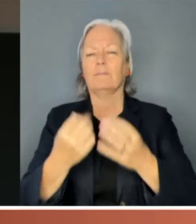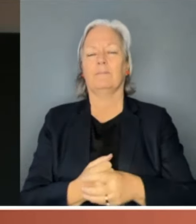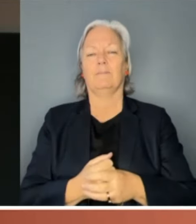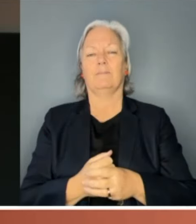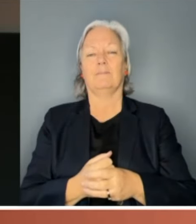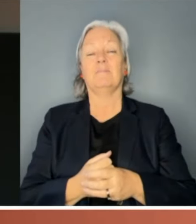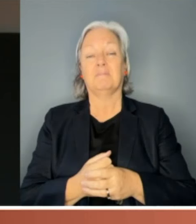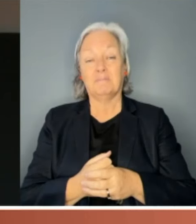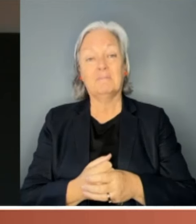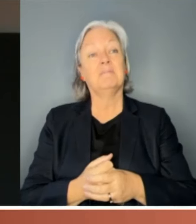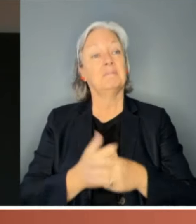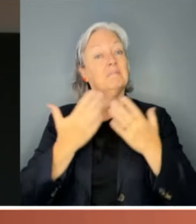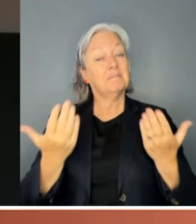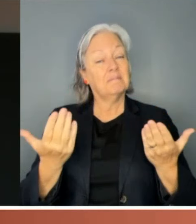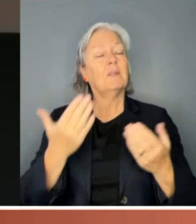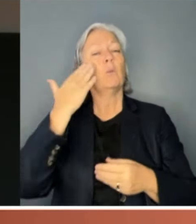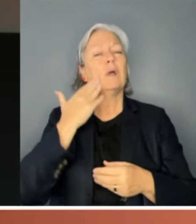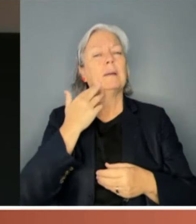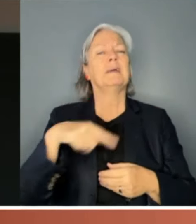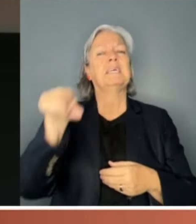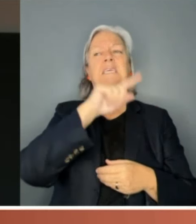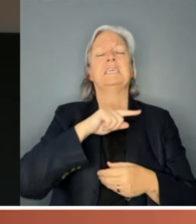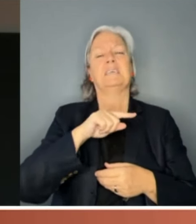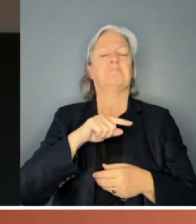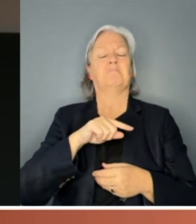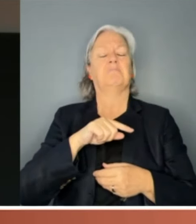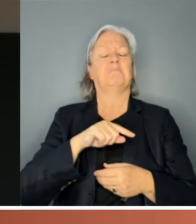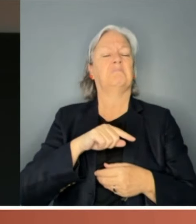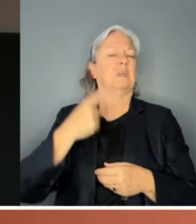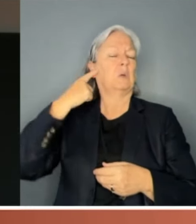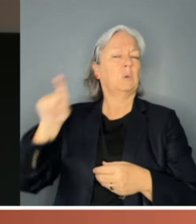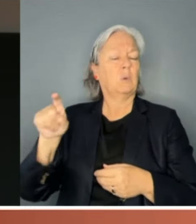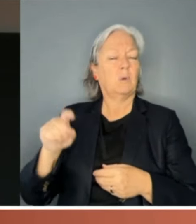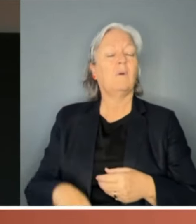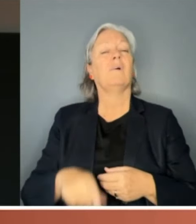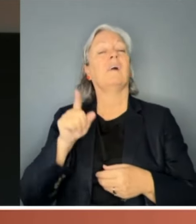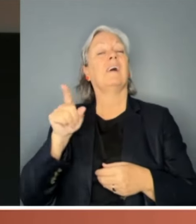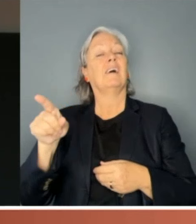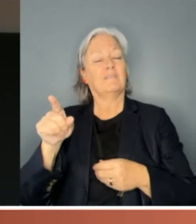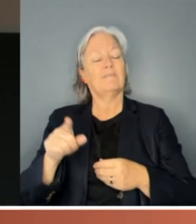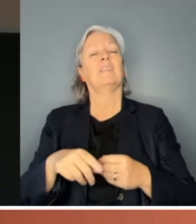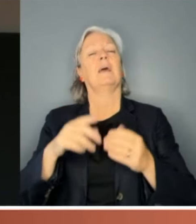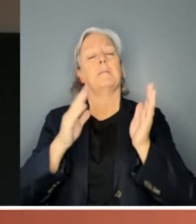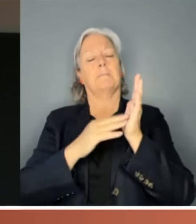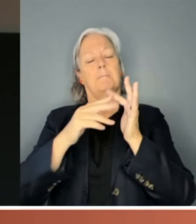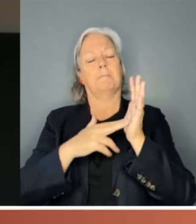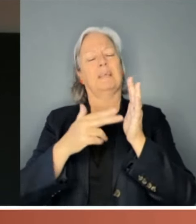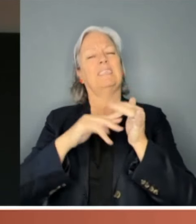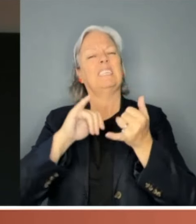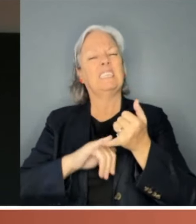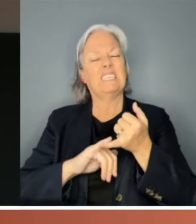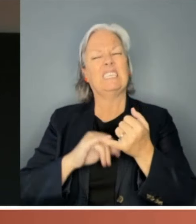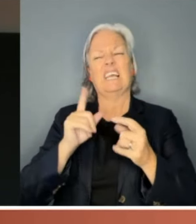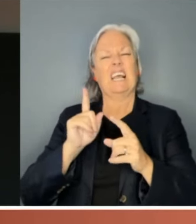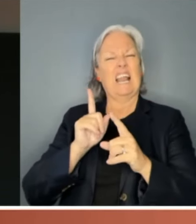for leniency, the women didn't heed it. Instead, Prime Minister Menzies copped a hammering over his fiscal policy and was